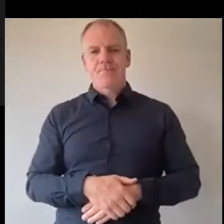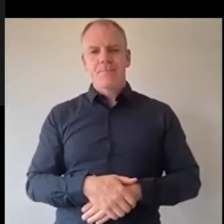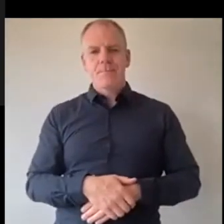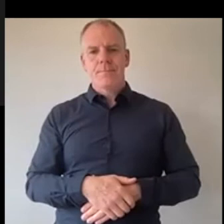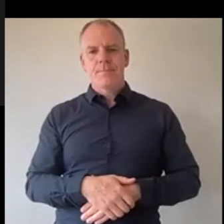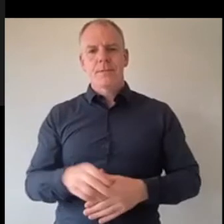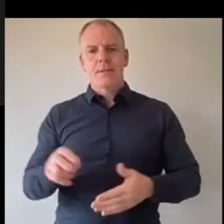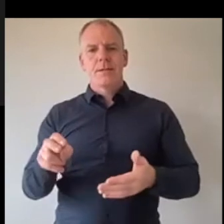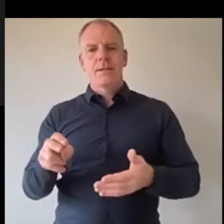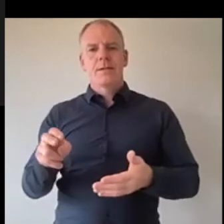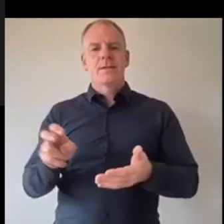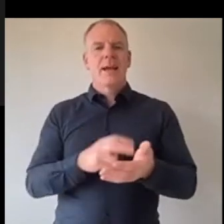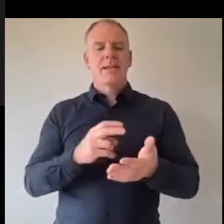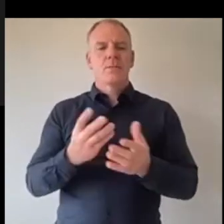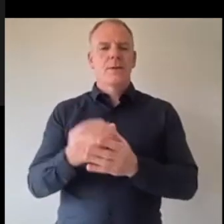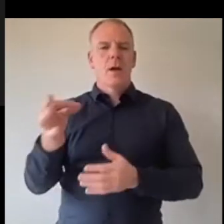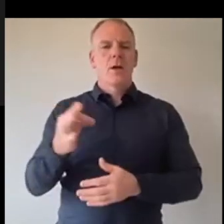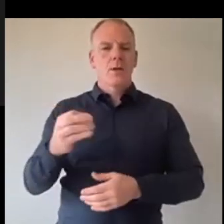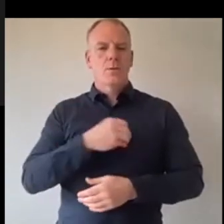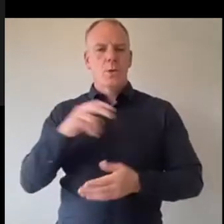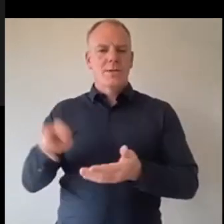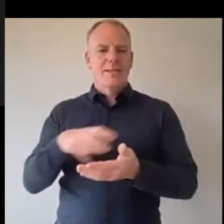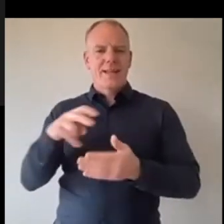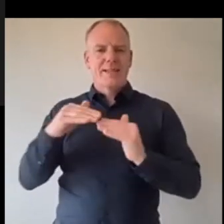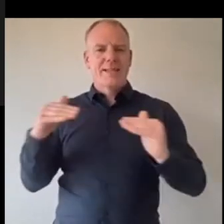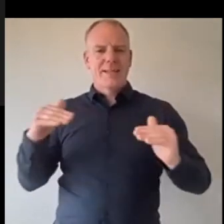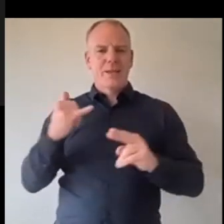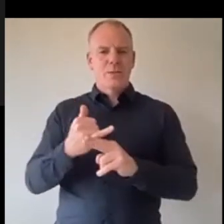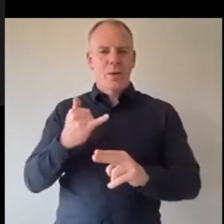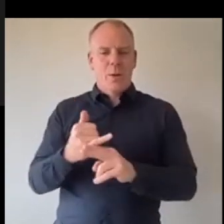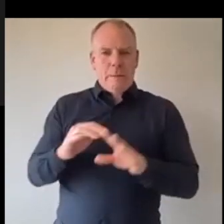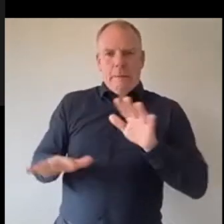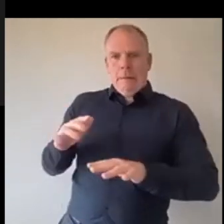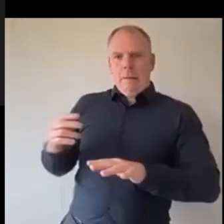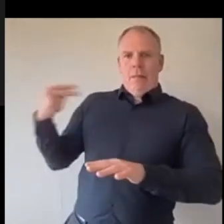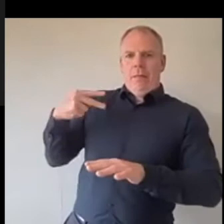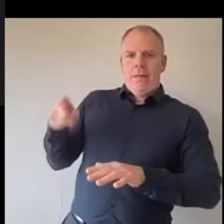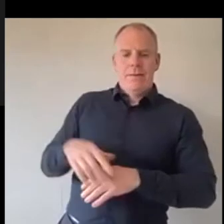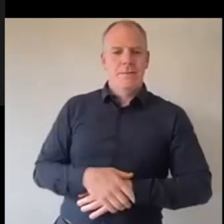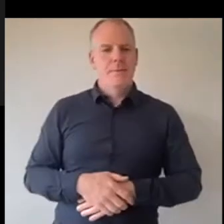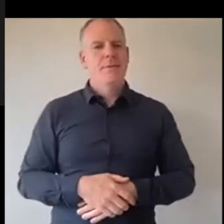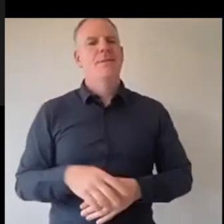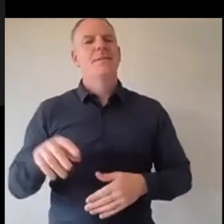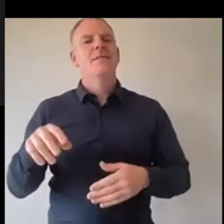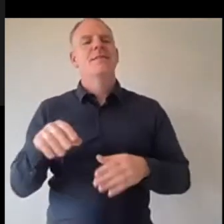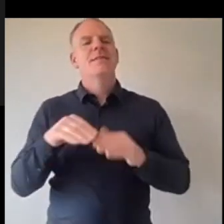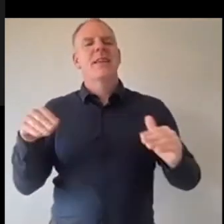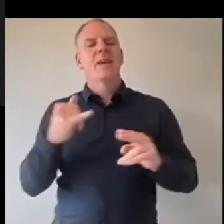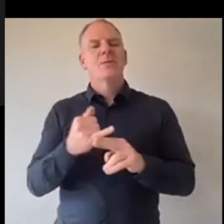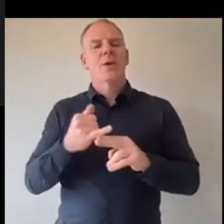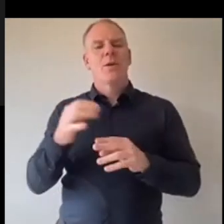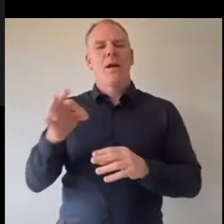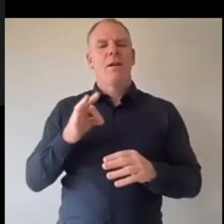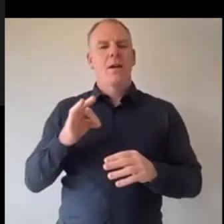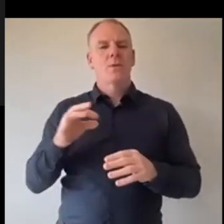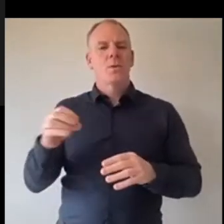with Gotham on stage girl I am sorry about that um I danced with Gotham on stage girl so a couple of